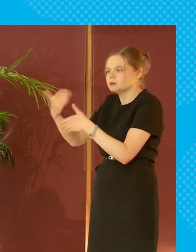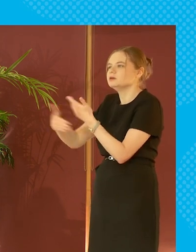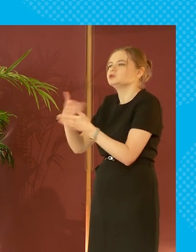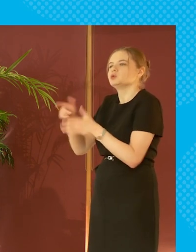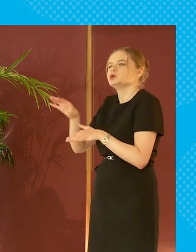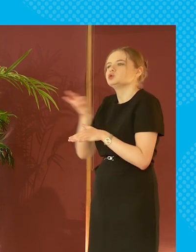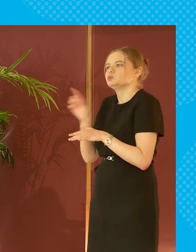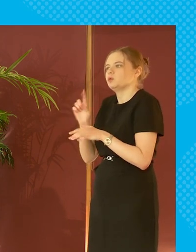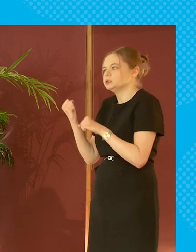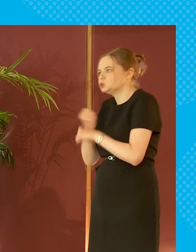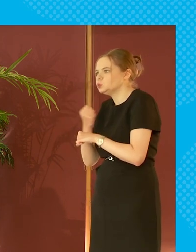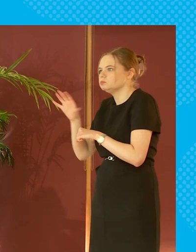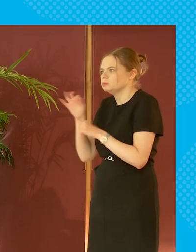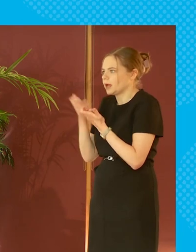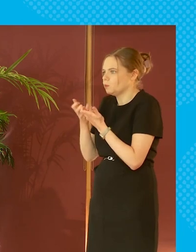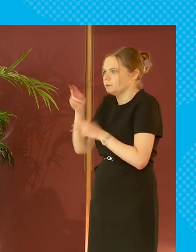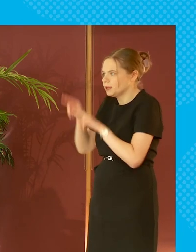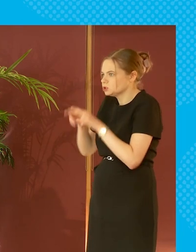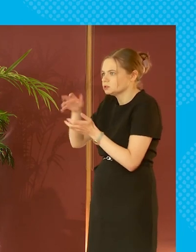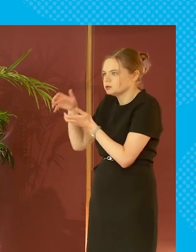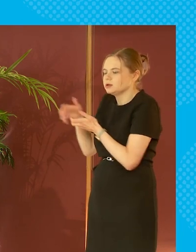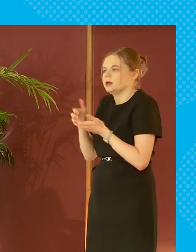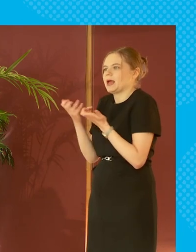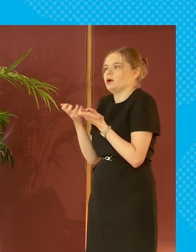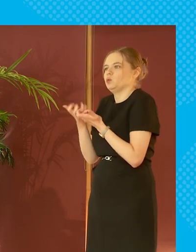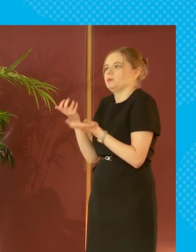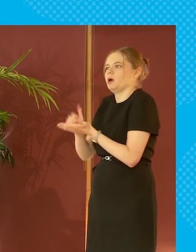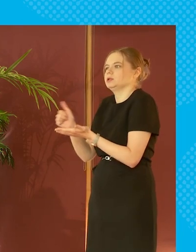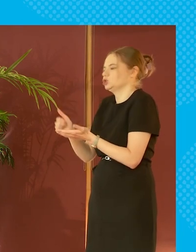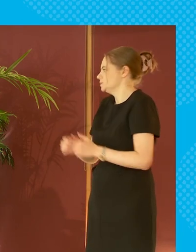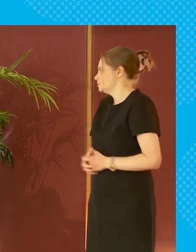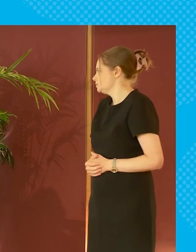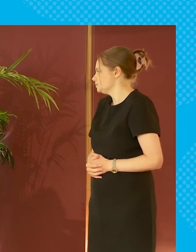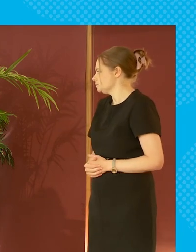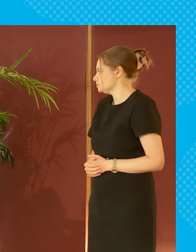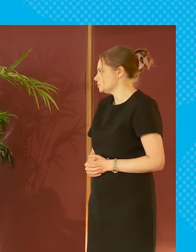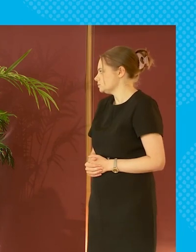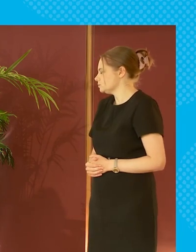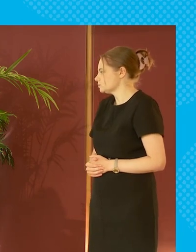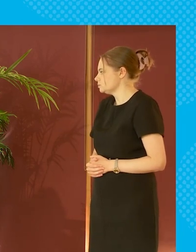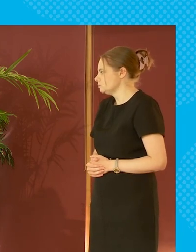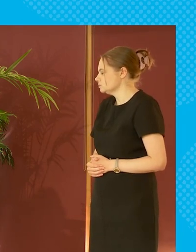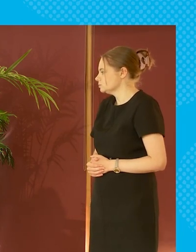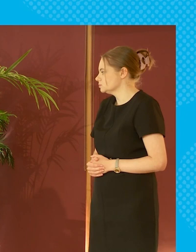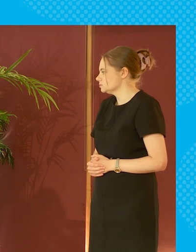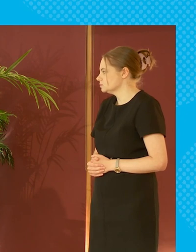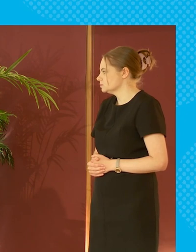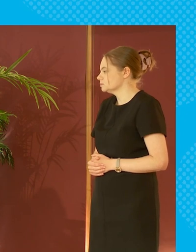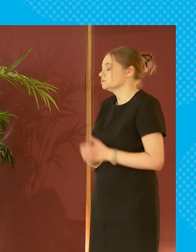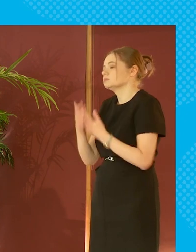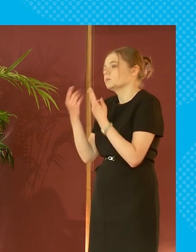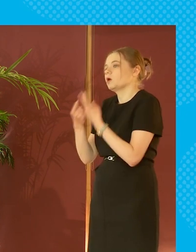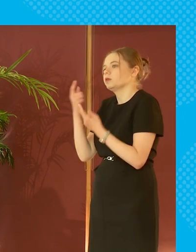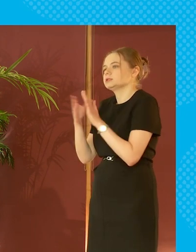choose what we do and we choose how we measure it and we choose how we publish it for example there's also a complete under